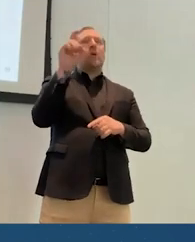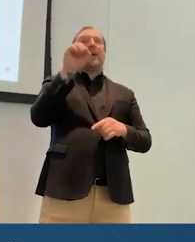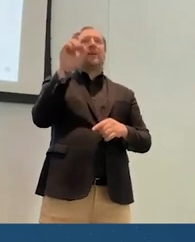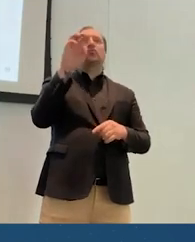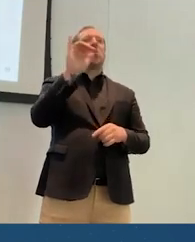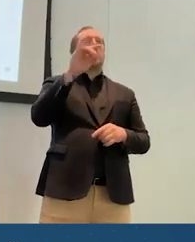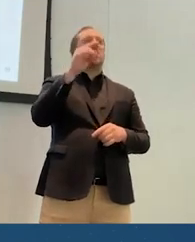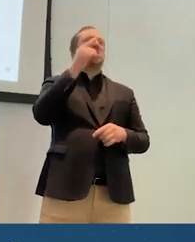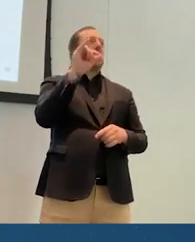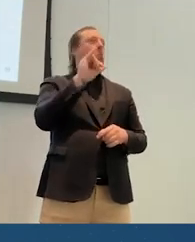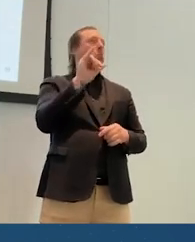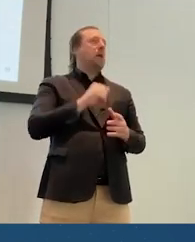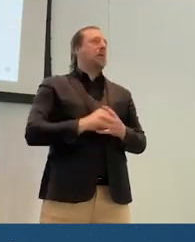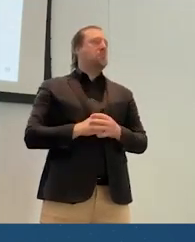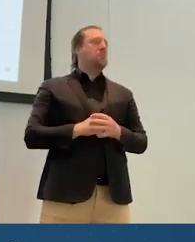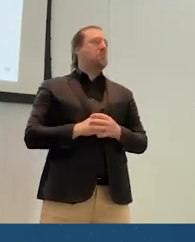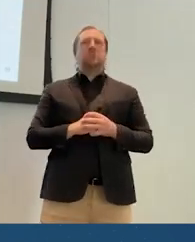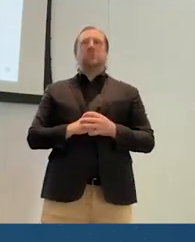look like?